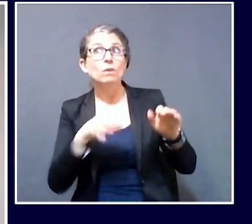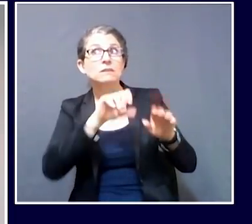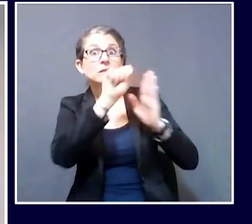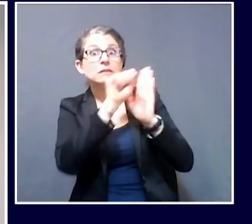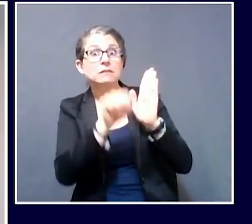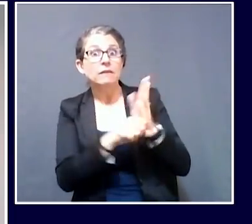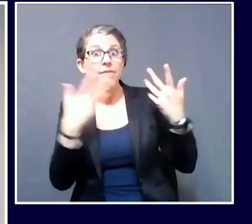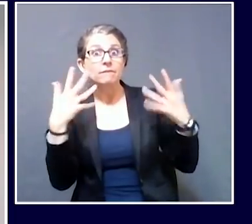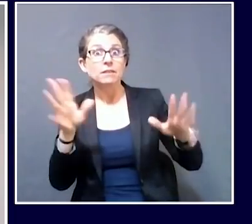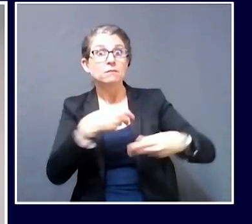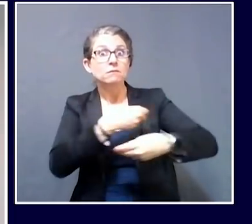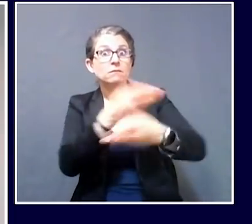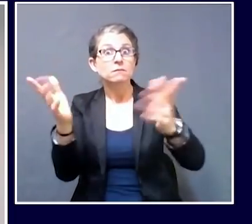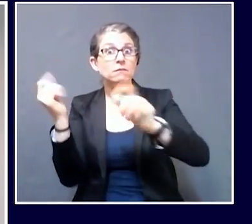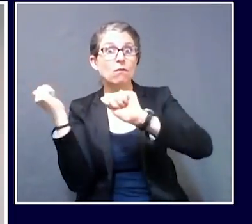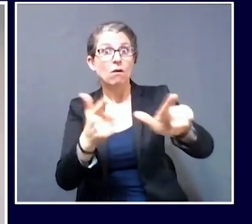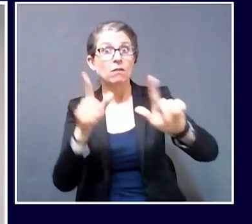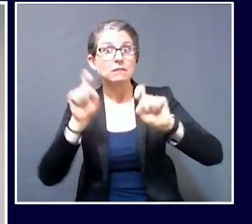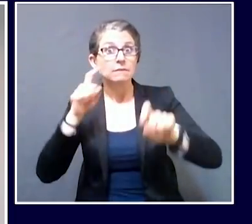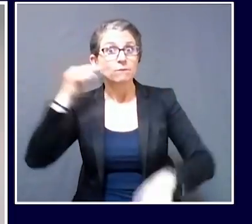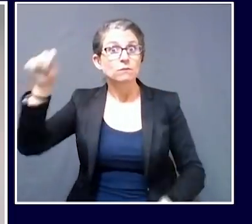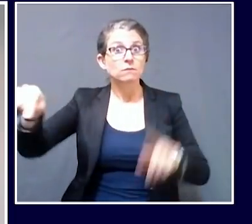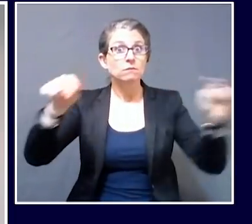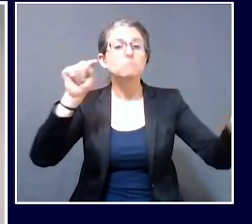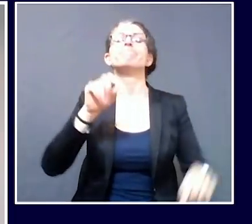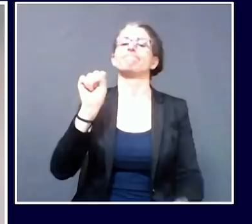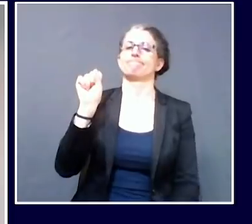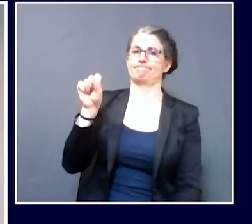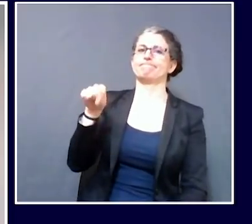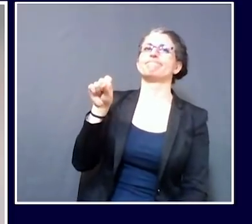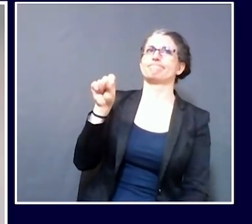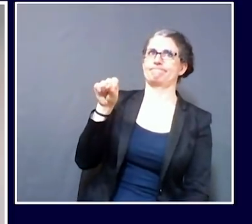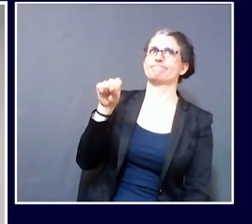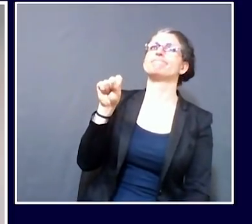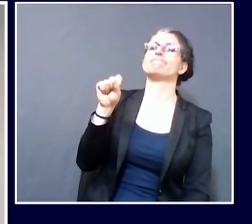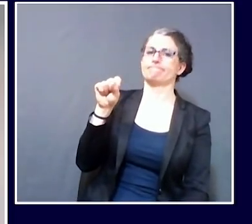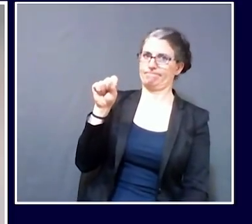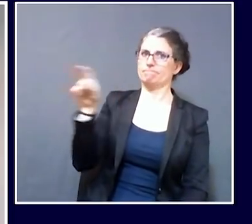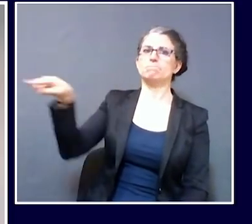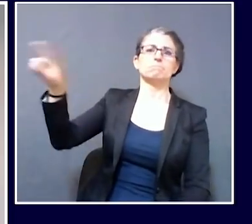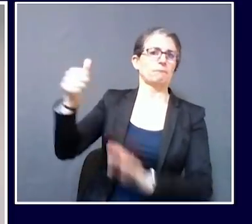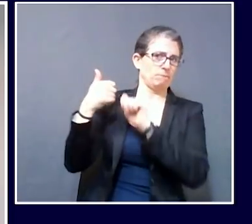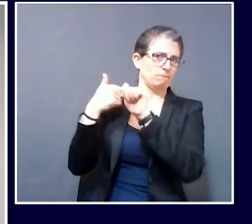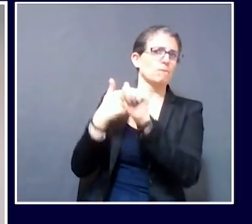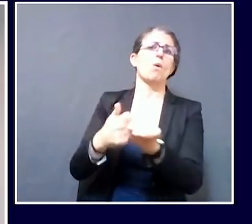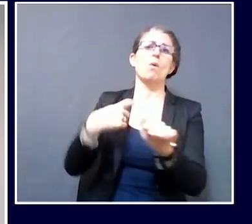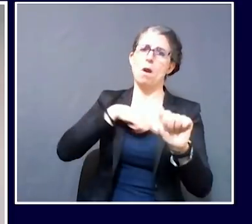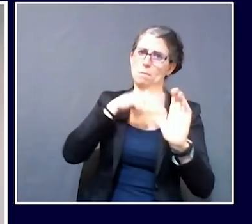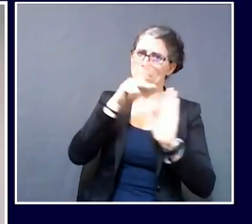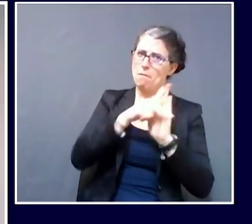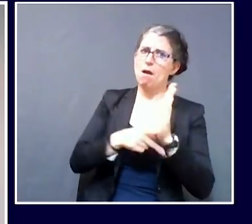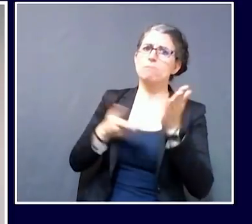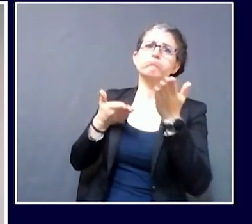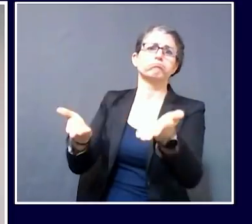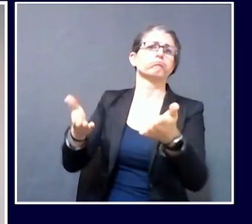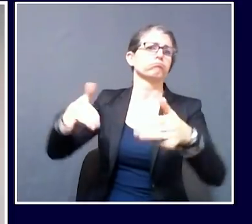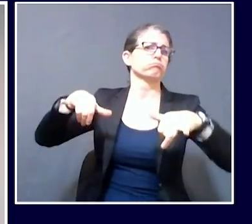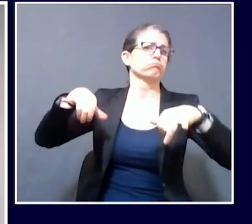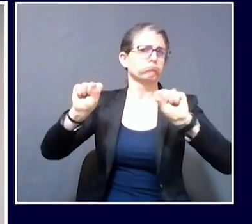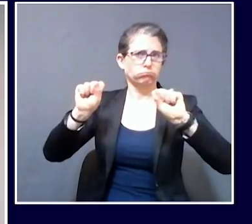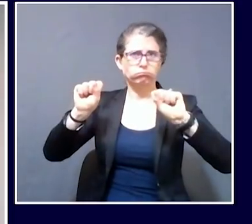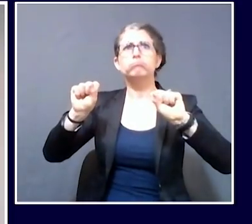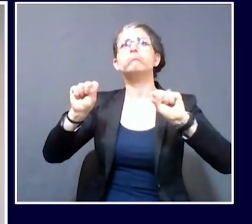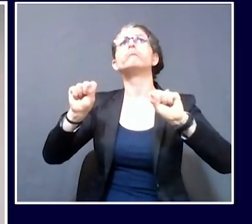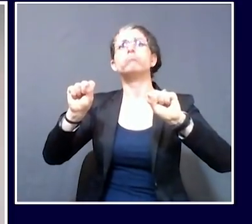is correct, Brad. Pursuant to our policy, we recommend universal testing in each and every one of these situations. It's